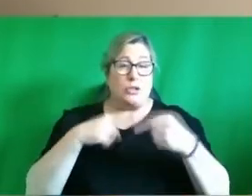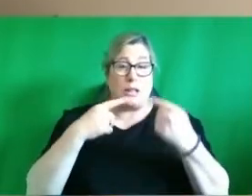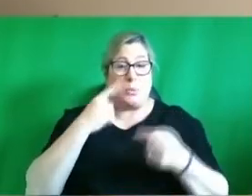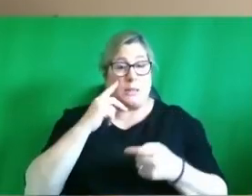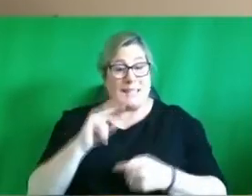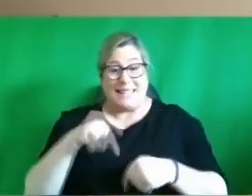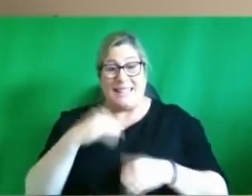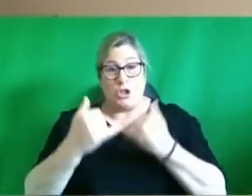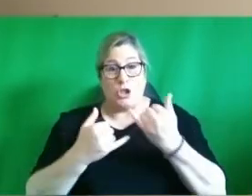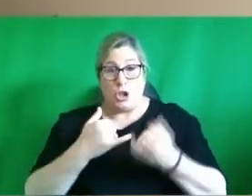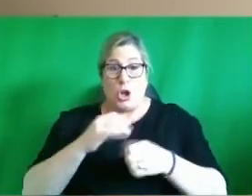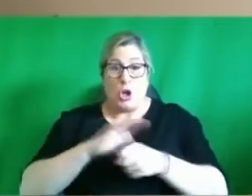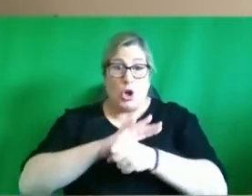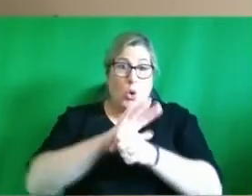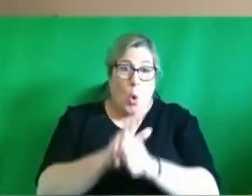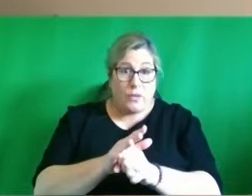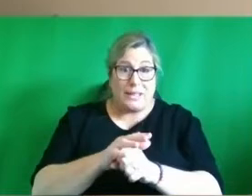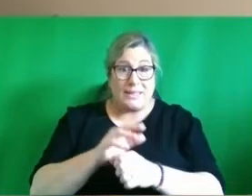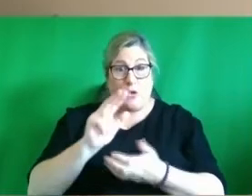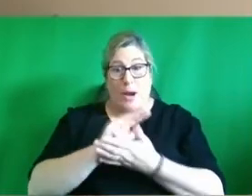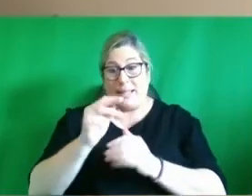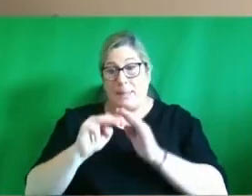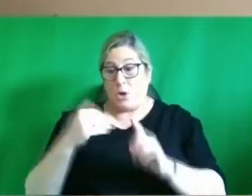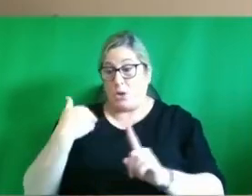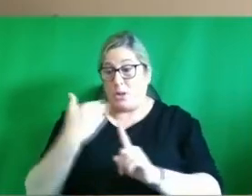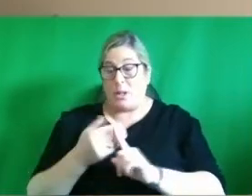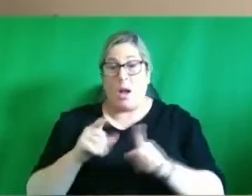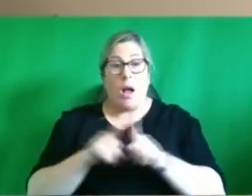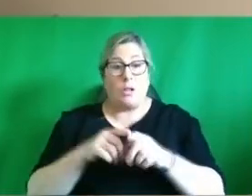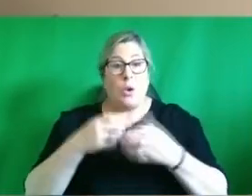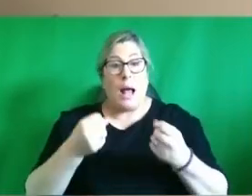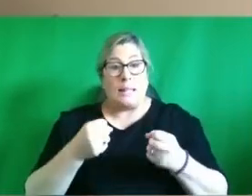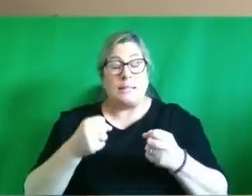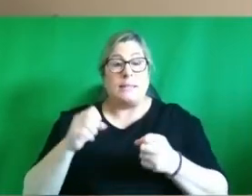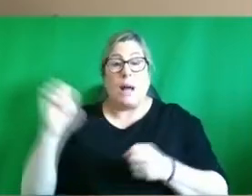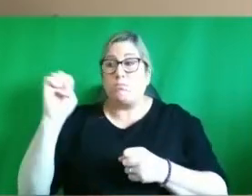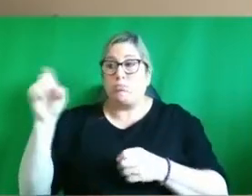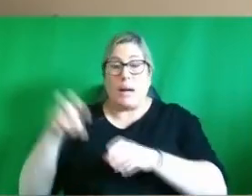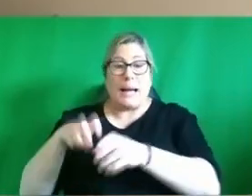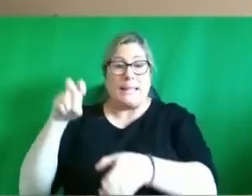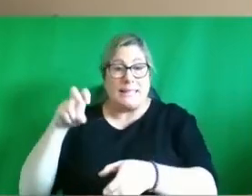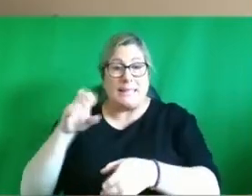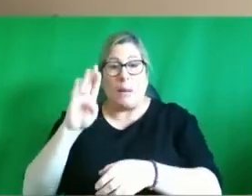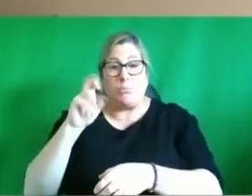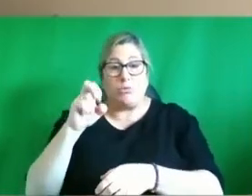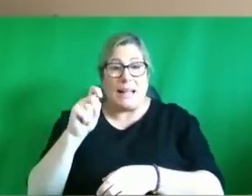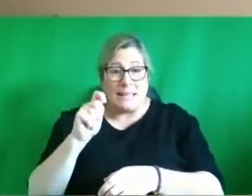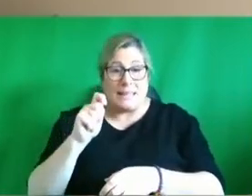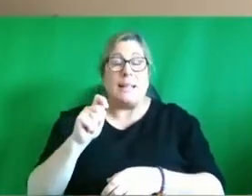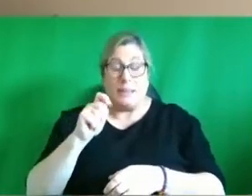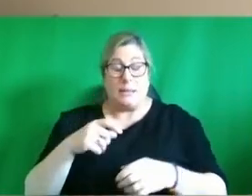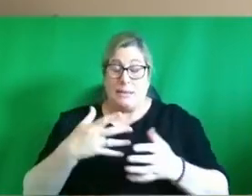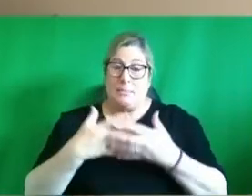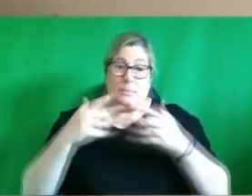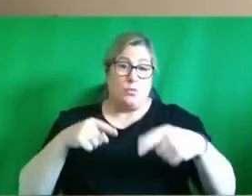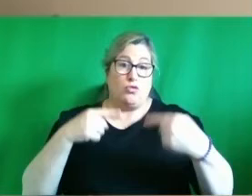challenge of covid and over the last 18 months we've also had brexit and all of these have presented challenges to call it in terms of continuing